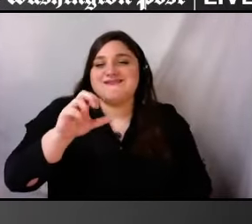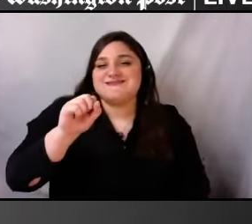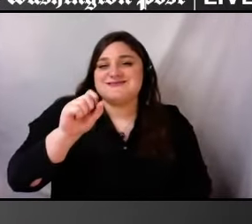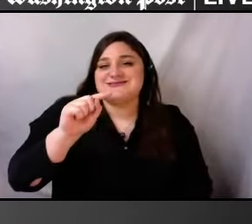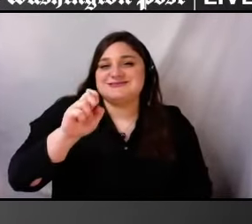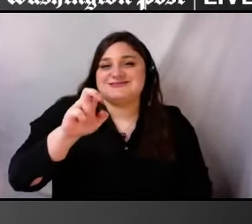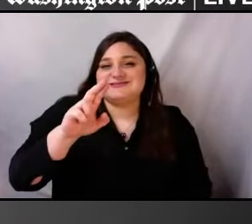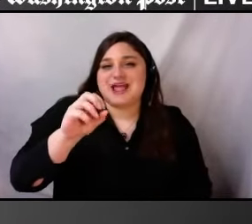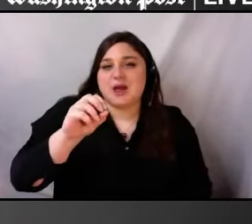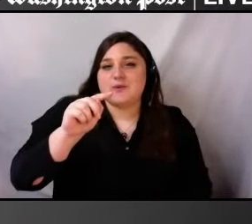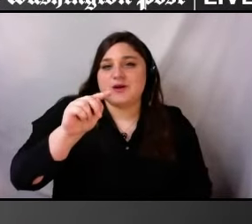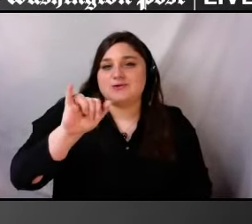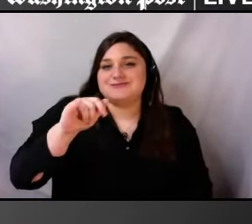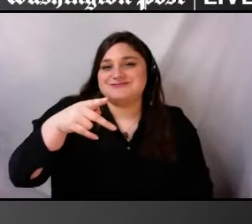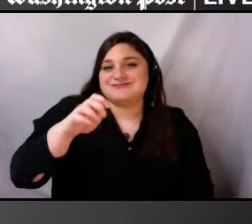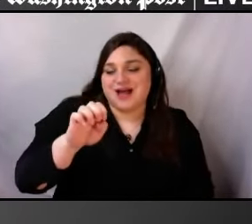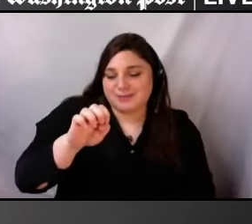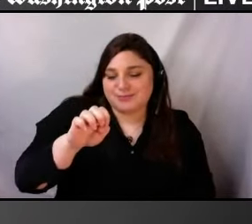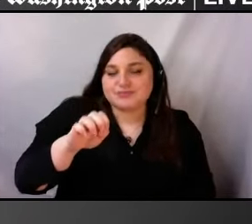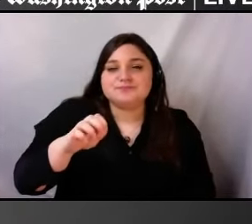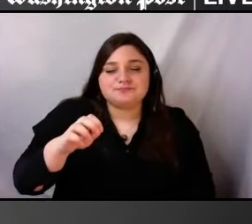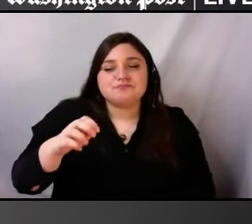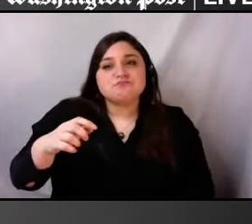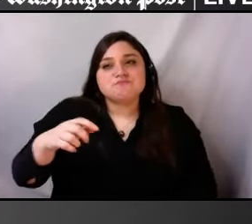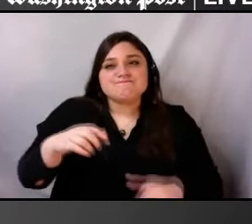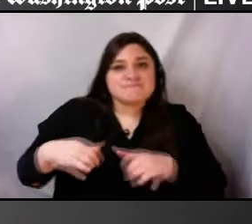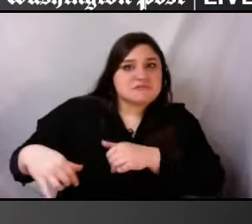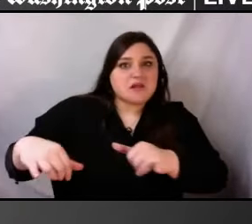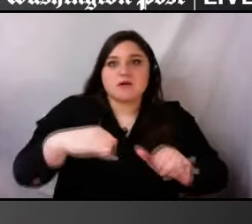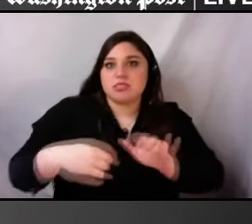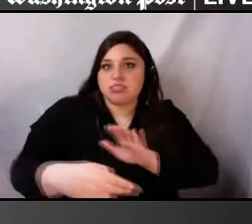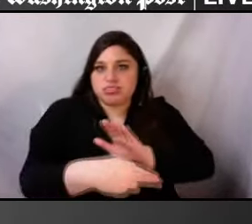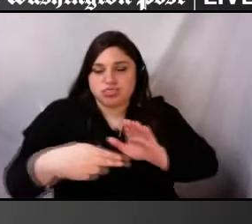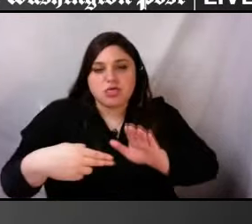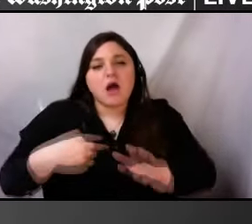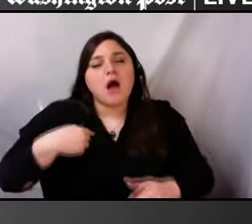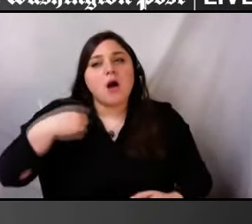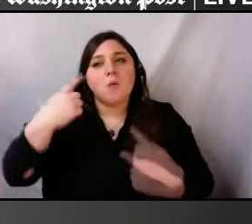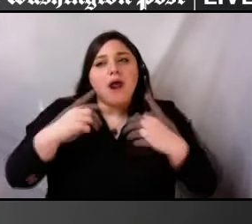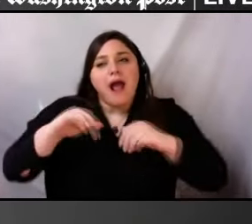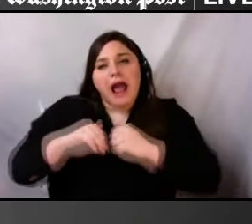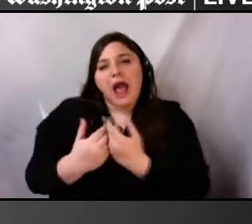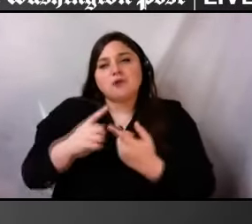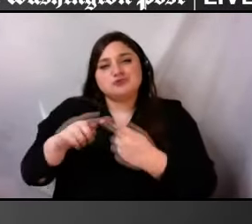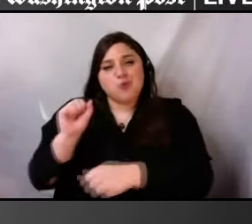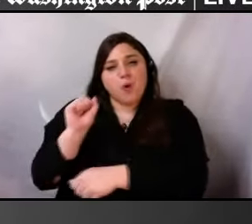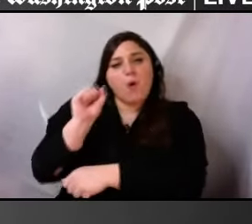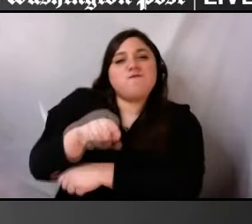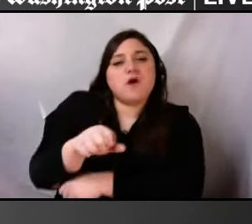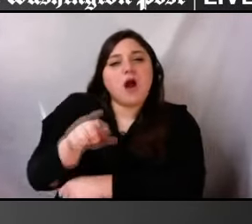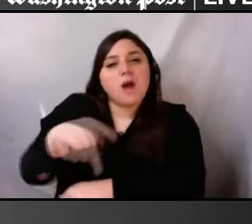with this, about overcoming those very narrow views of disability.